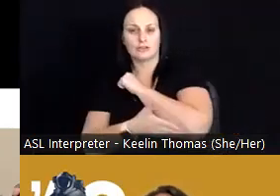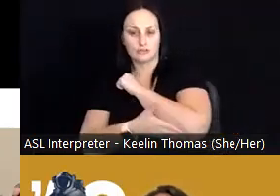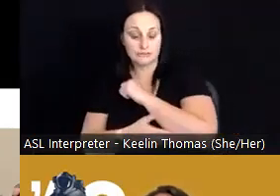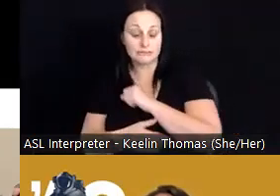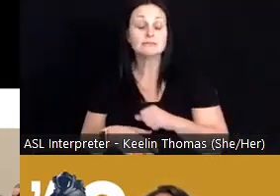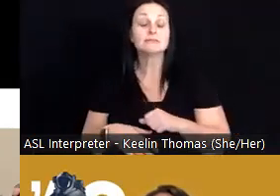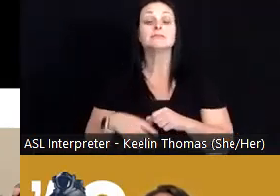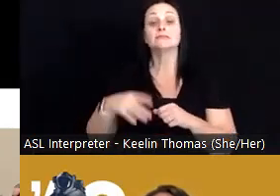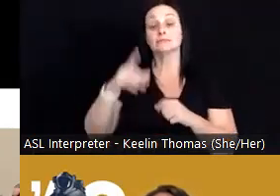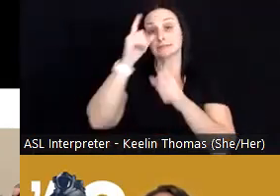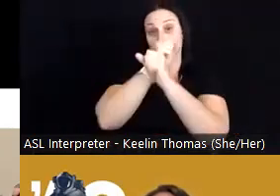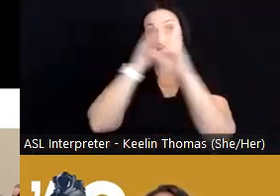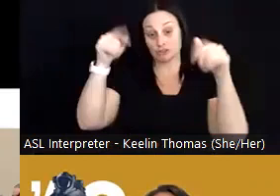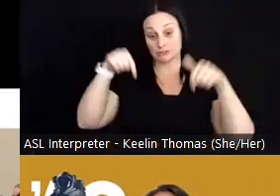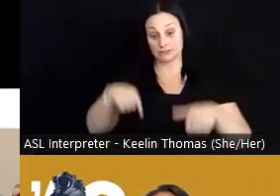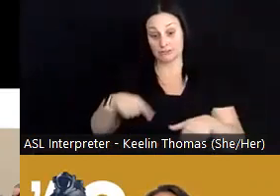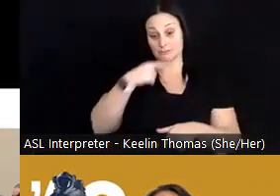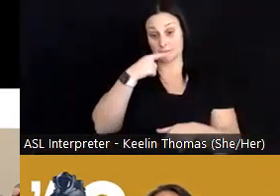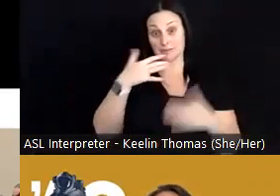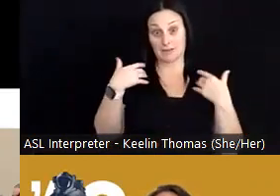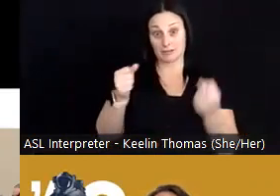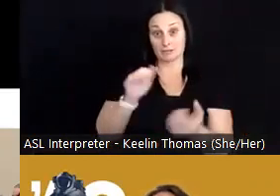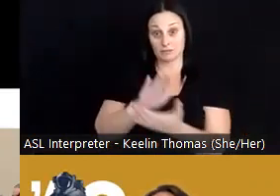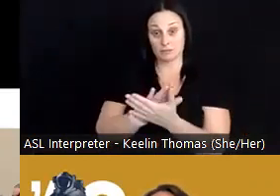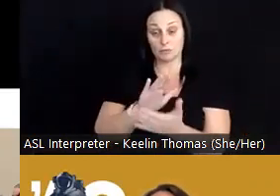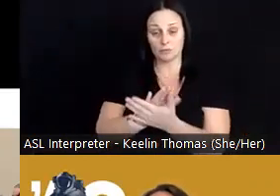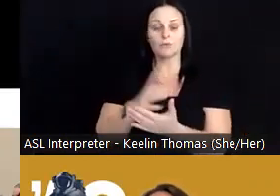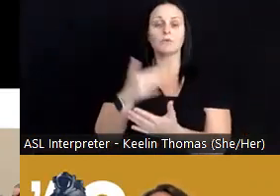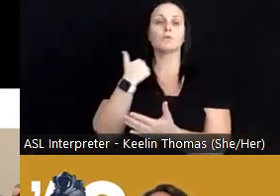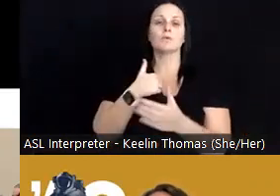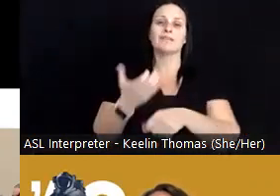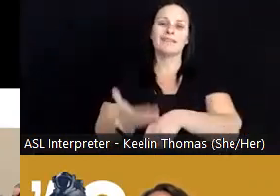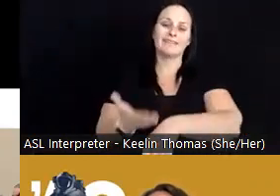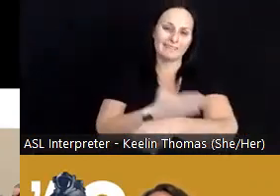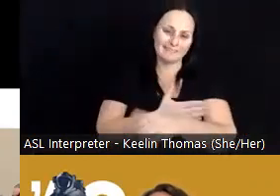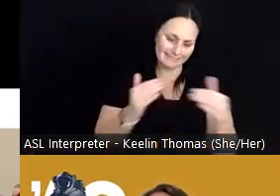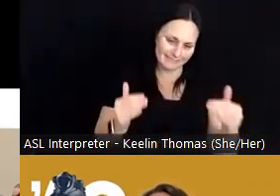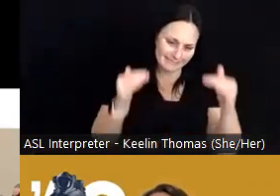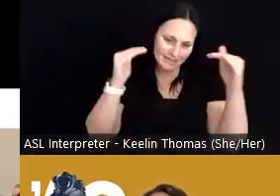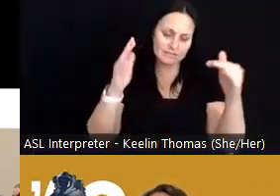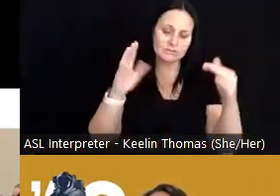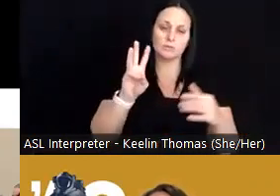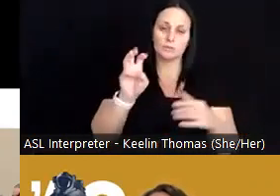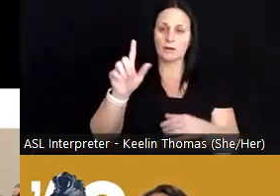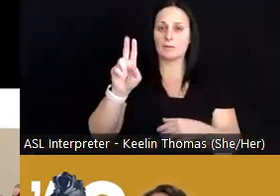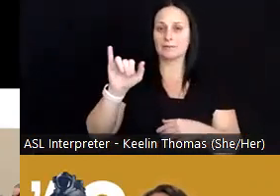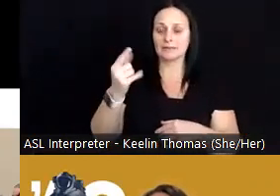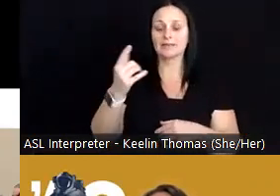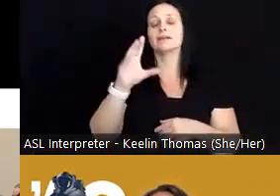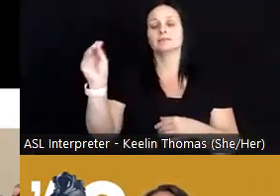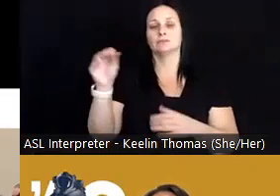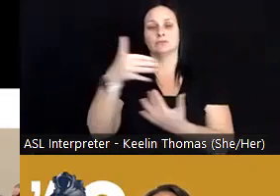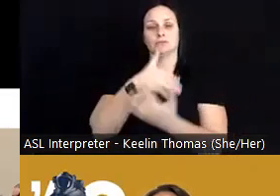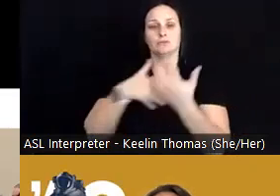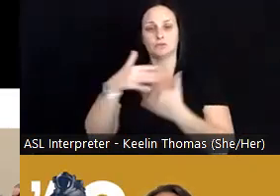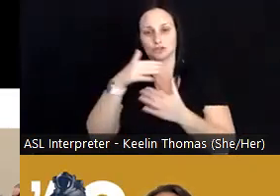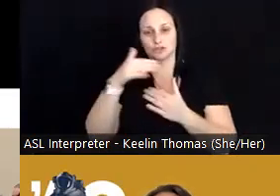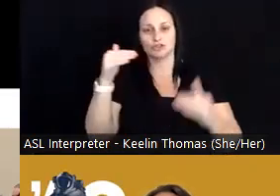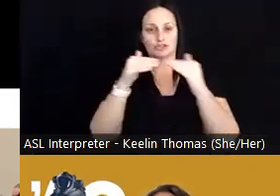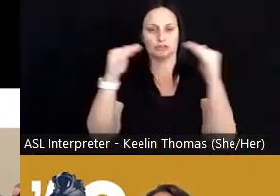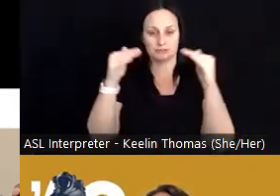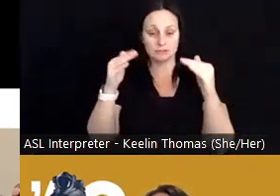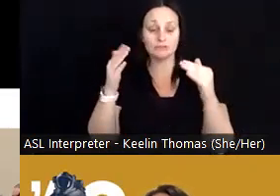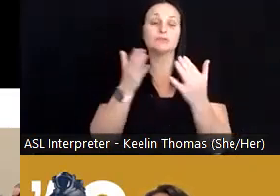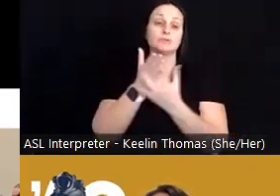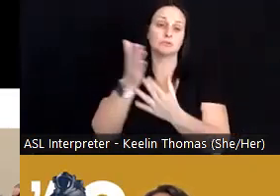vision in the School of Public Health is to advance well being and social justice for all through public health innovation,